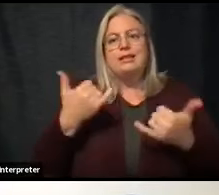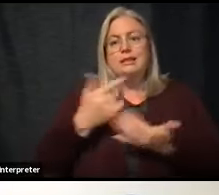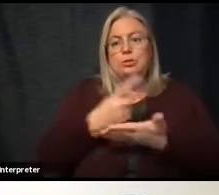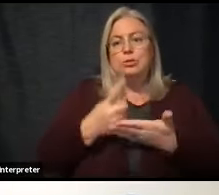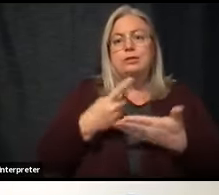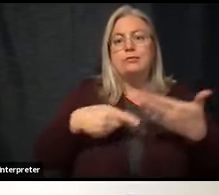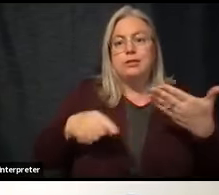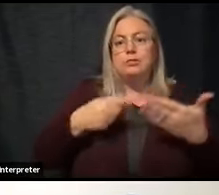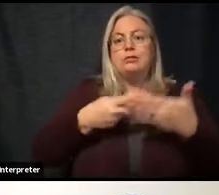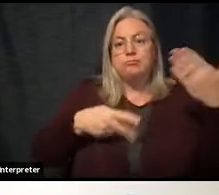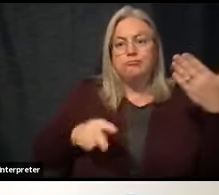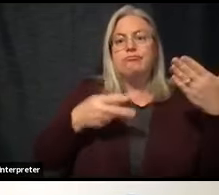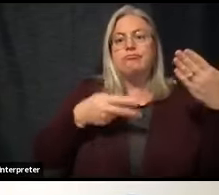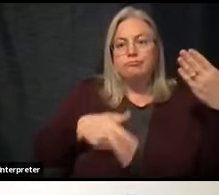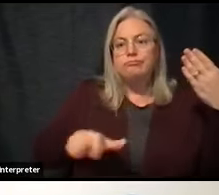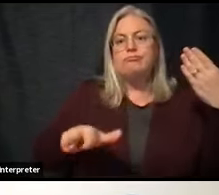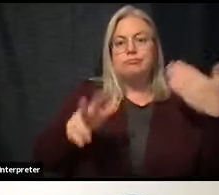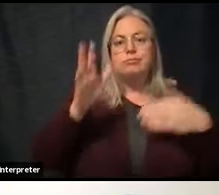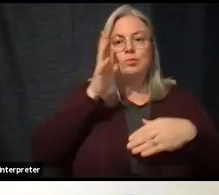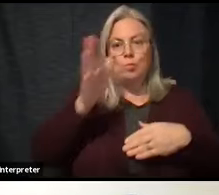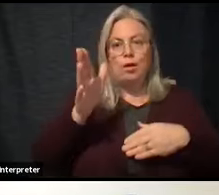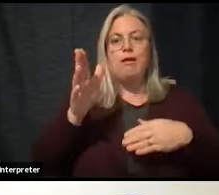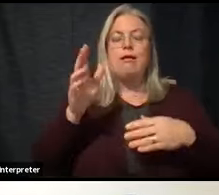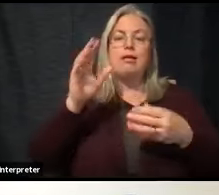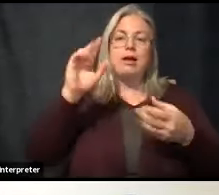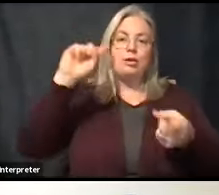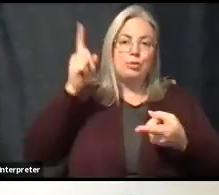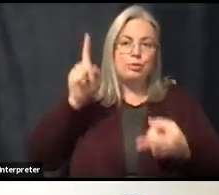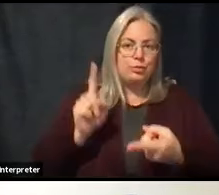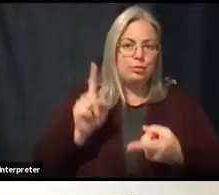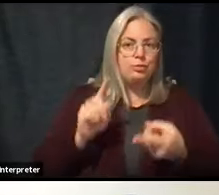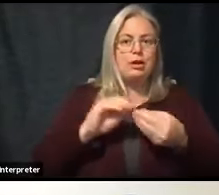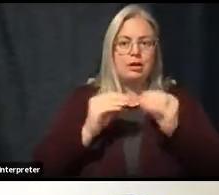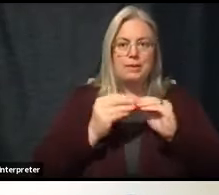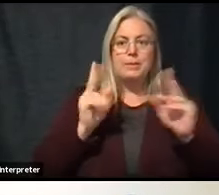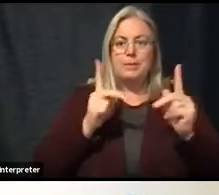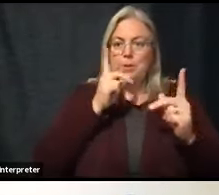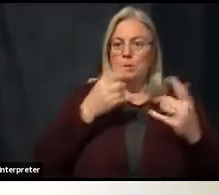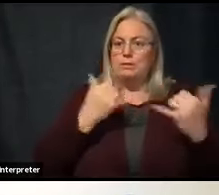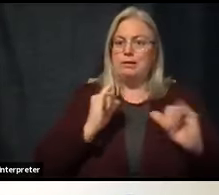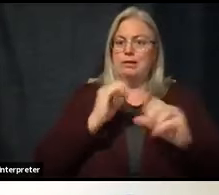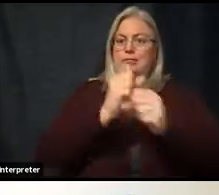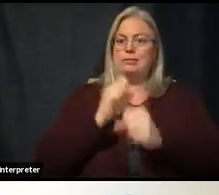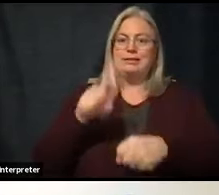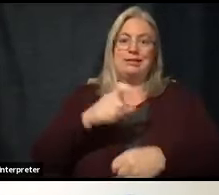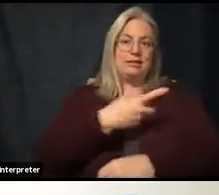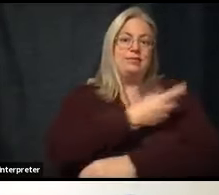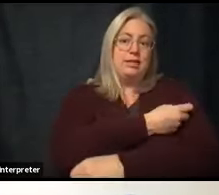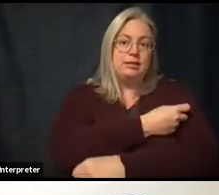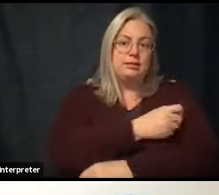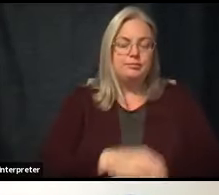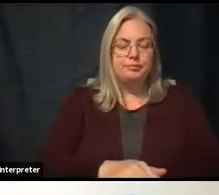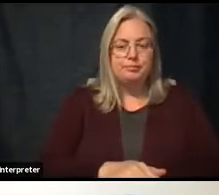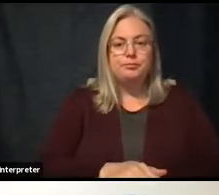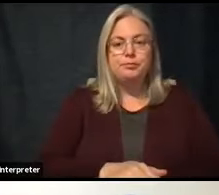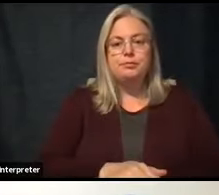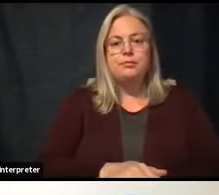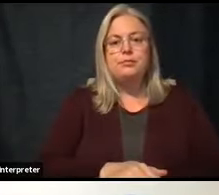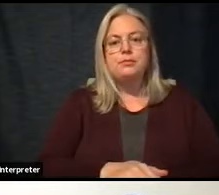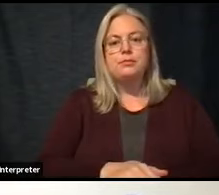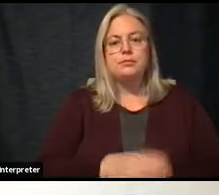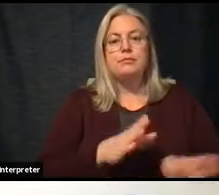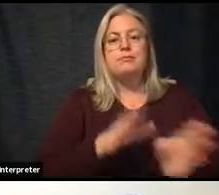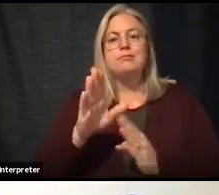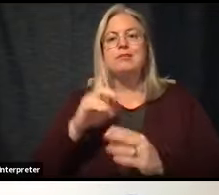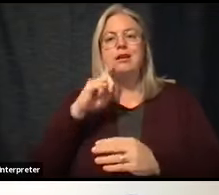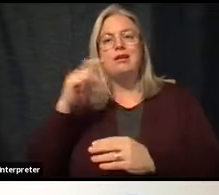and reducing the number of persons remaining in that group. The other question that we've had